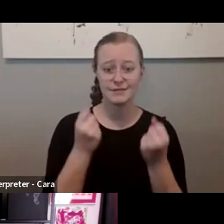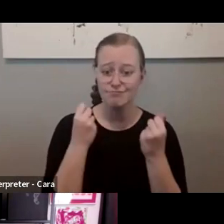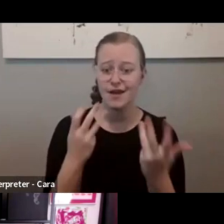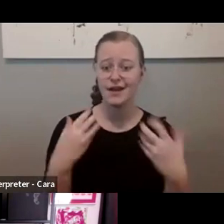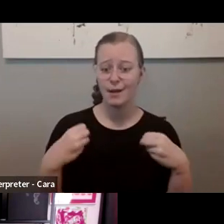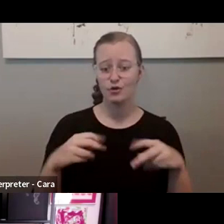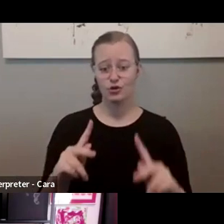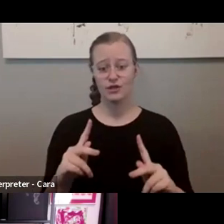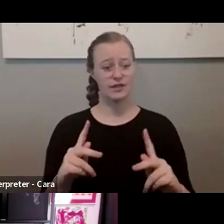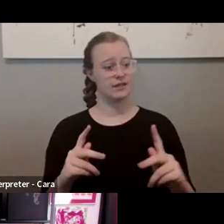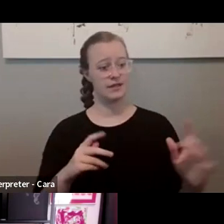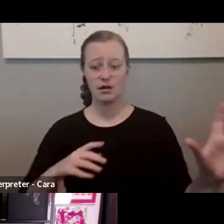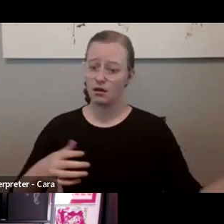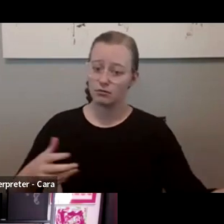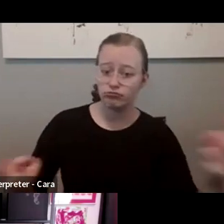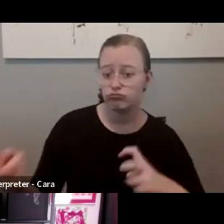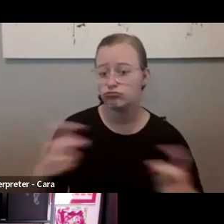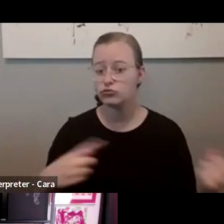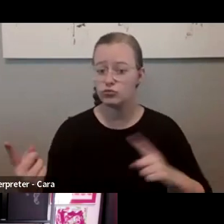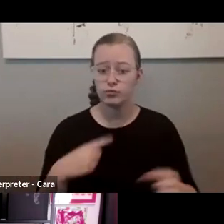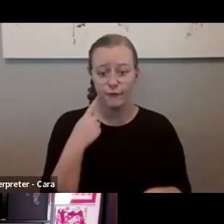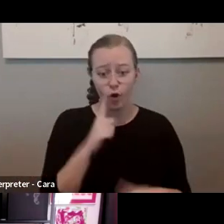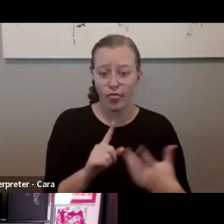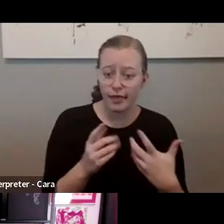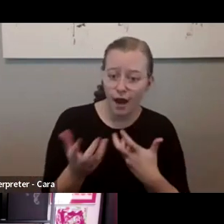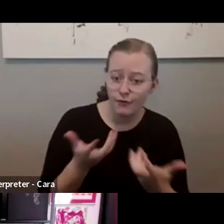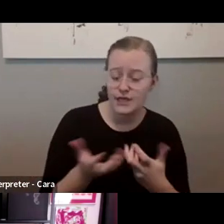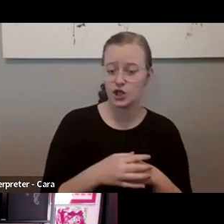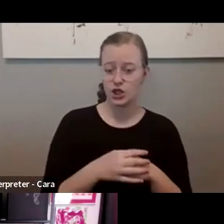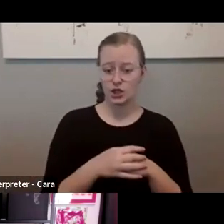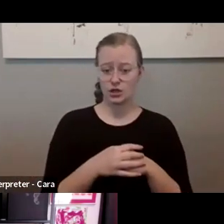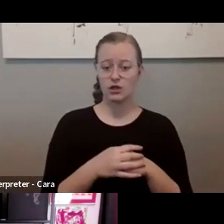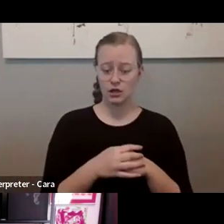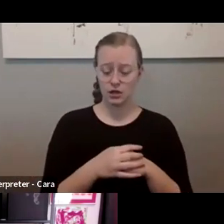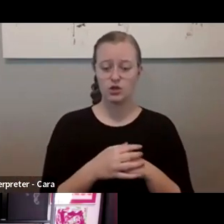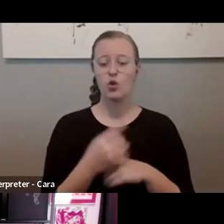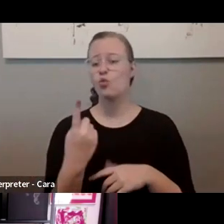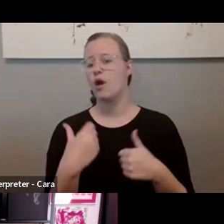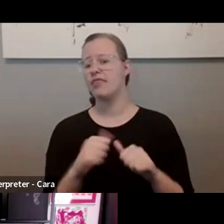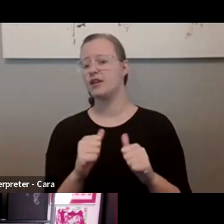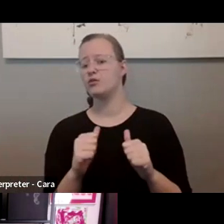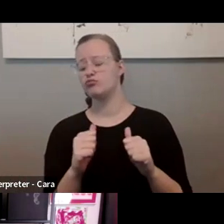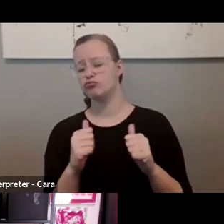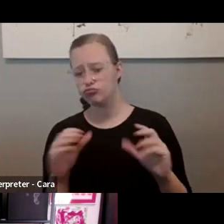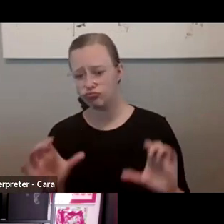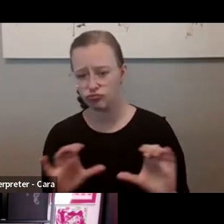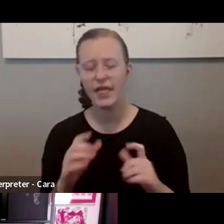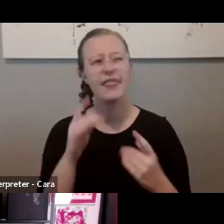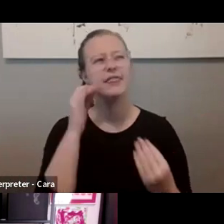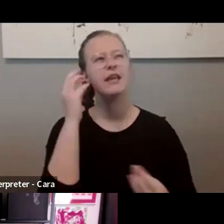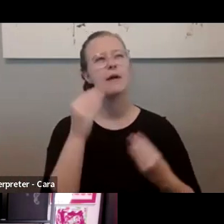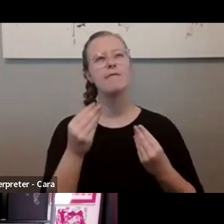we have brought together for that conversation. So one of the things we really try to do is think about the flow of the conversation